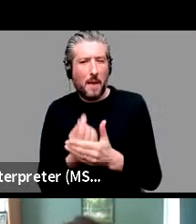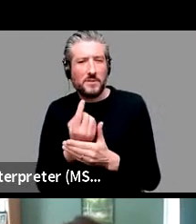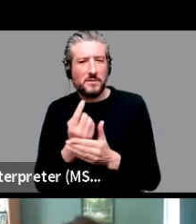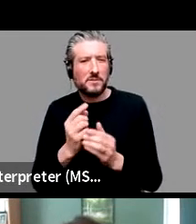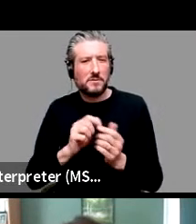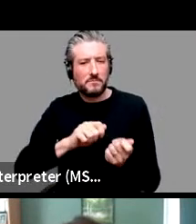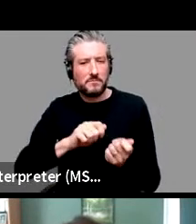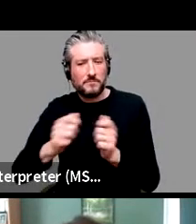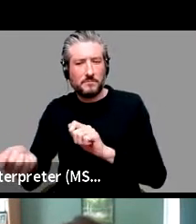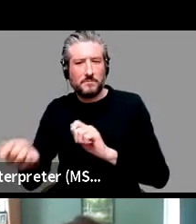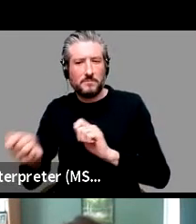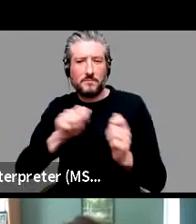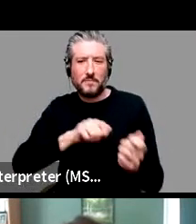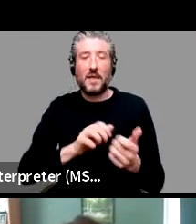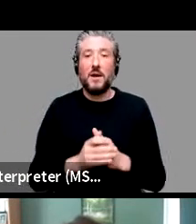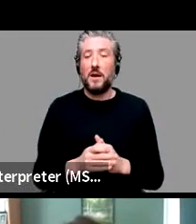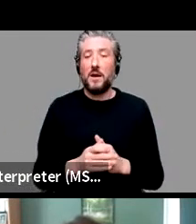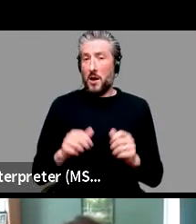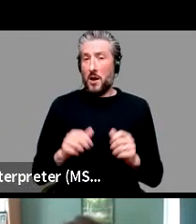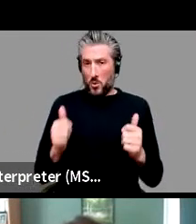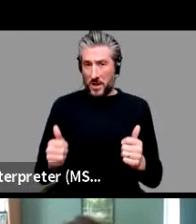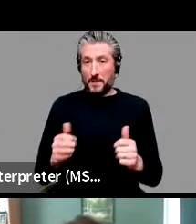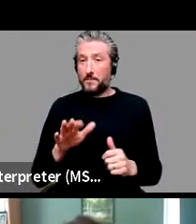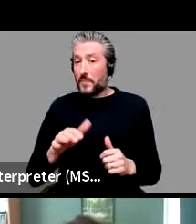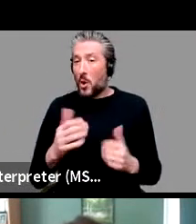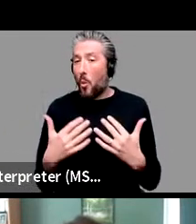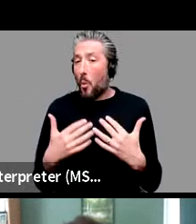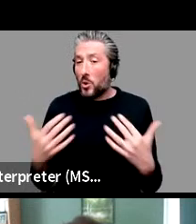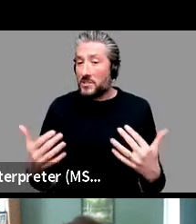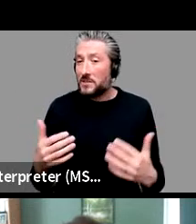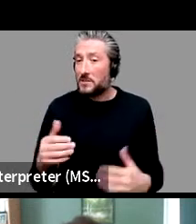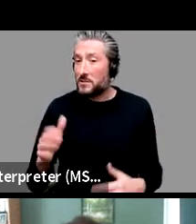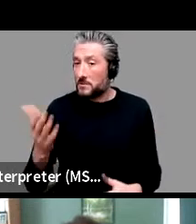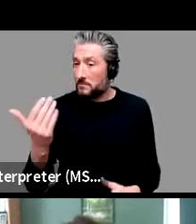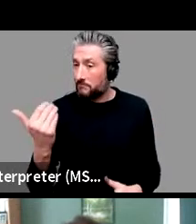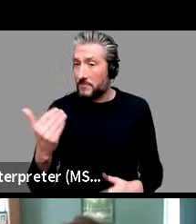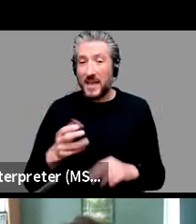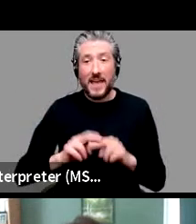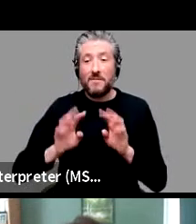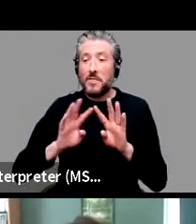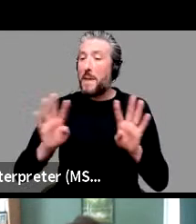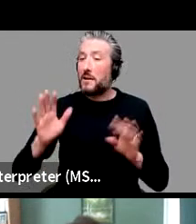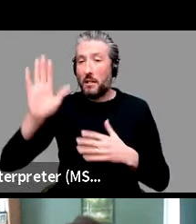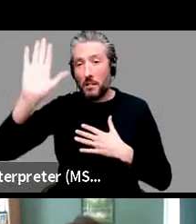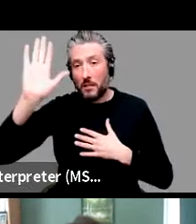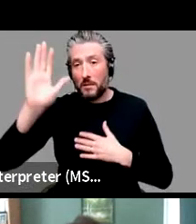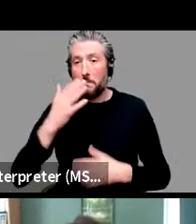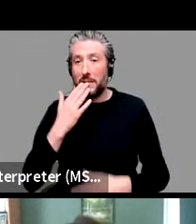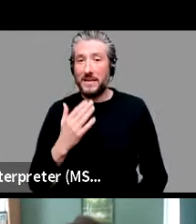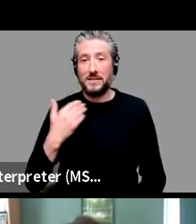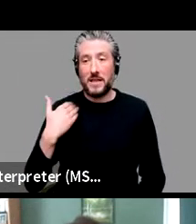Um, uh, I'll take another one then from the floor. If there's no, if panelists want to jump in, just, just let me know. Yeah. Jeanette, go ahead, please.